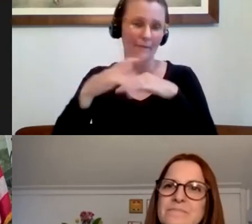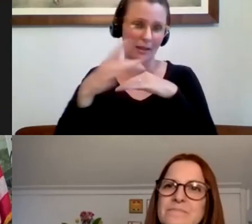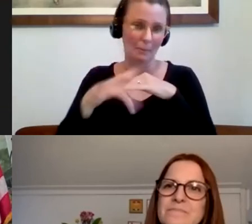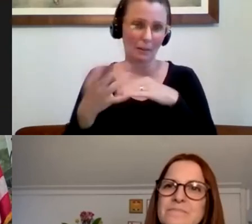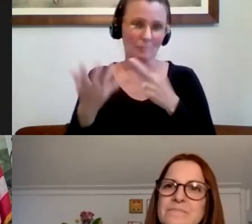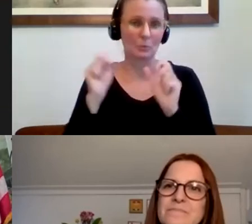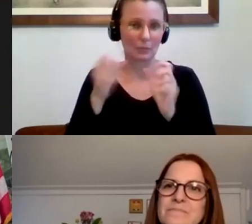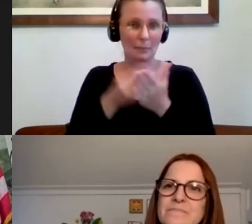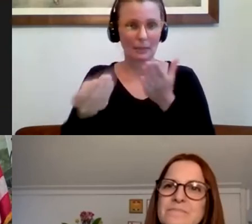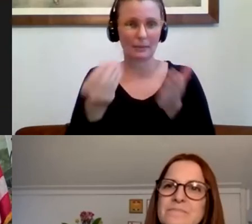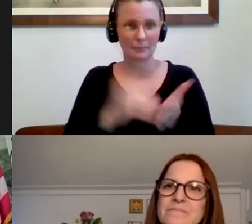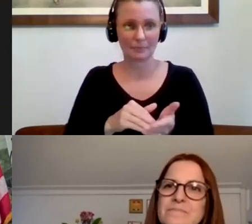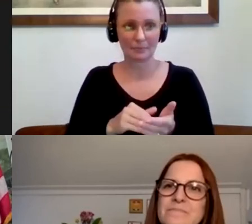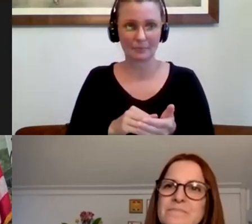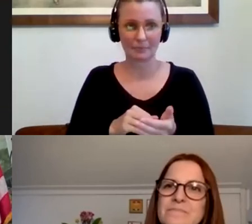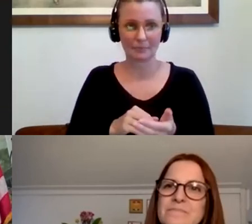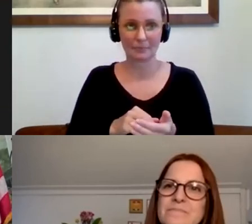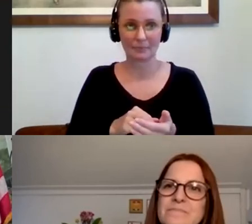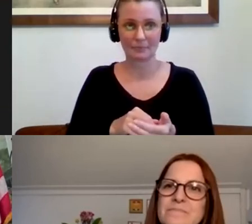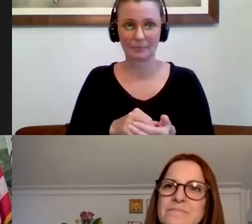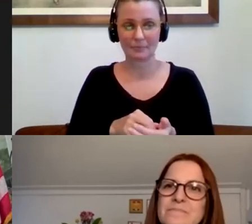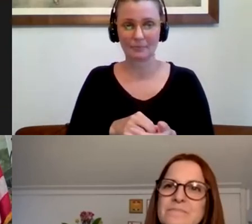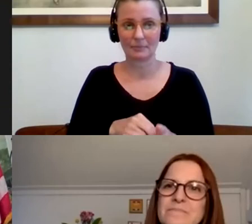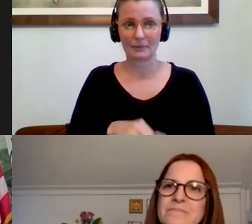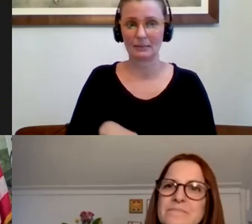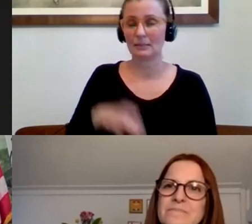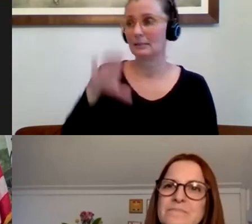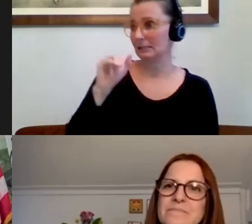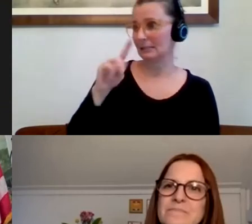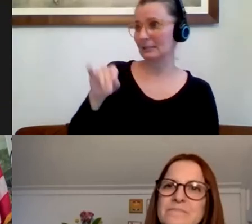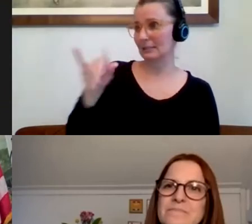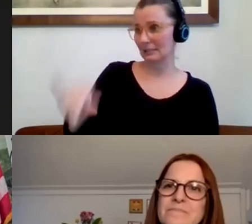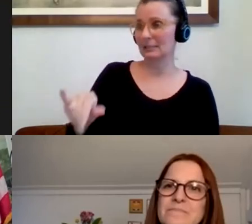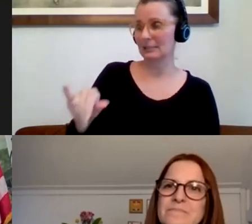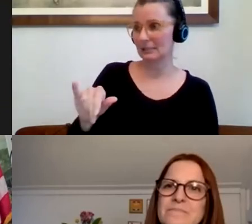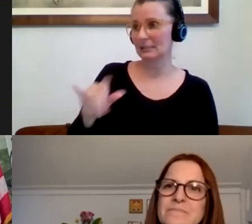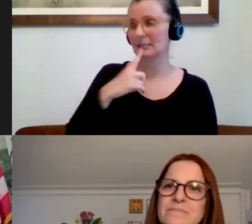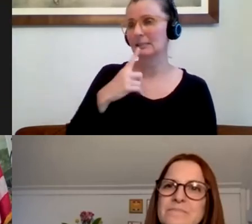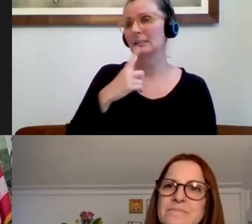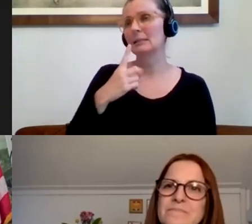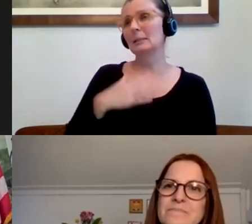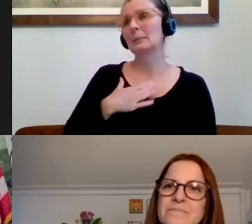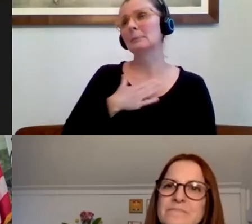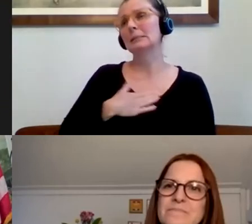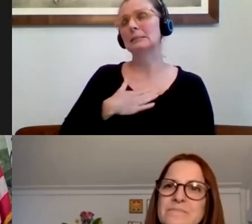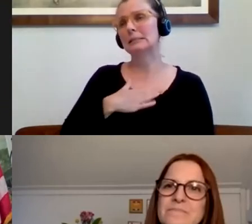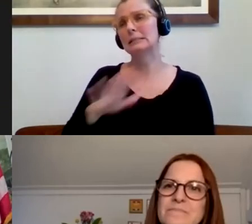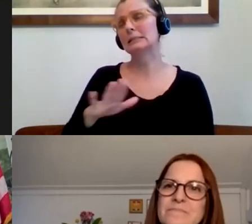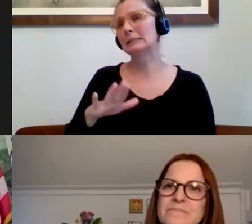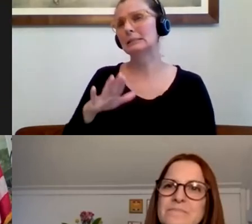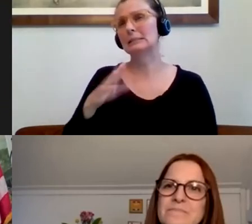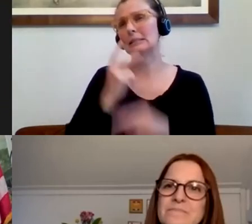please don't fall into prey that there's these COVID-19 chemicals